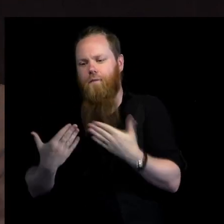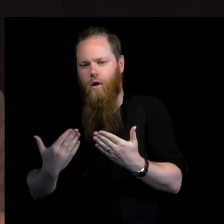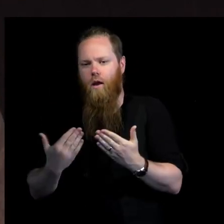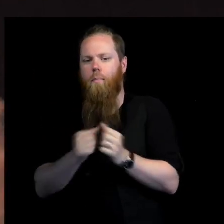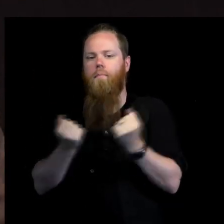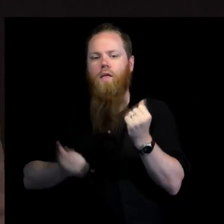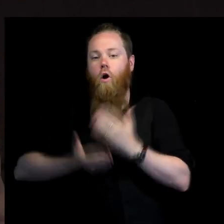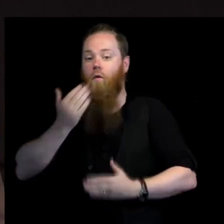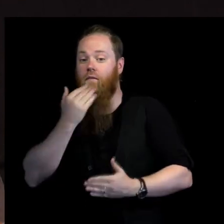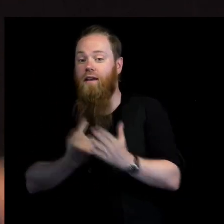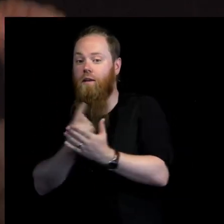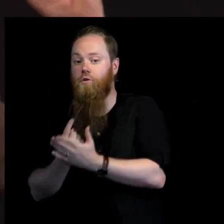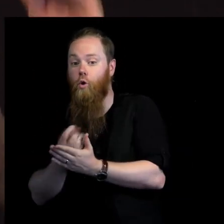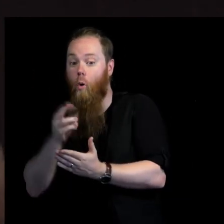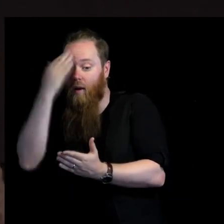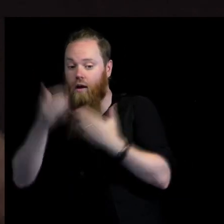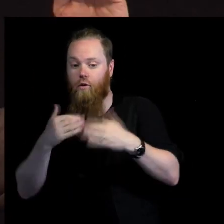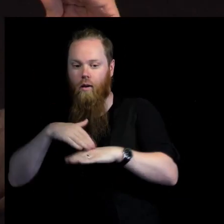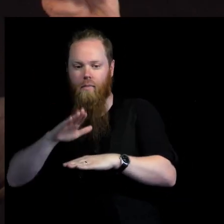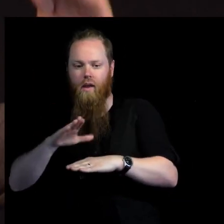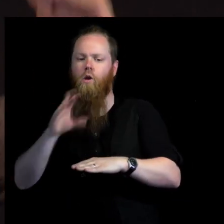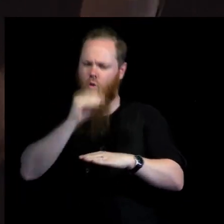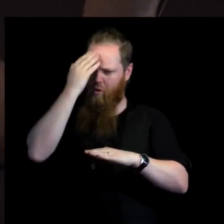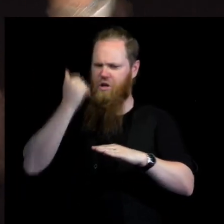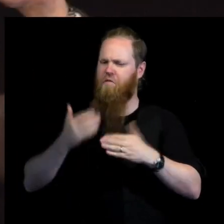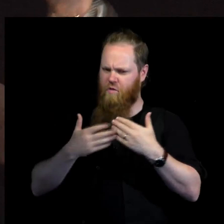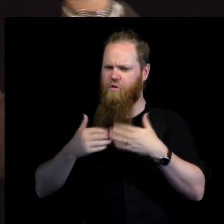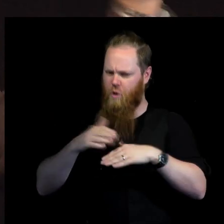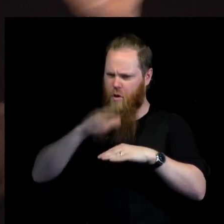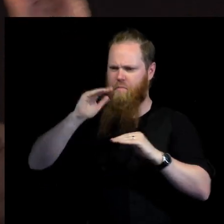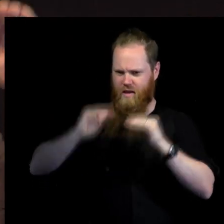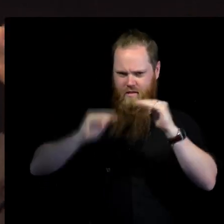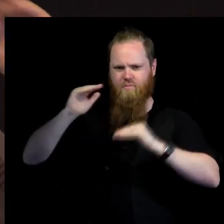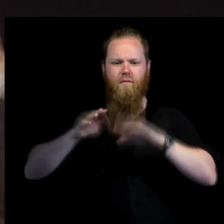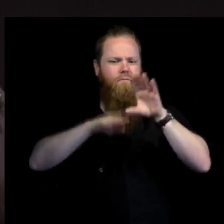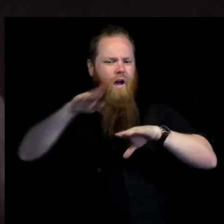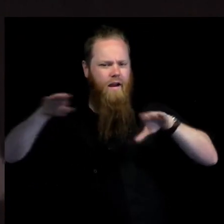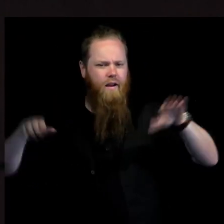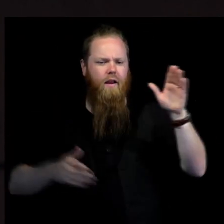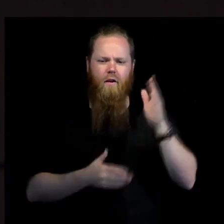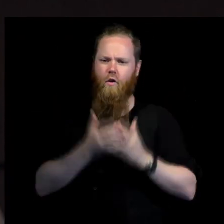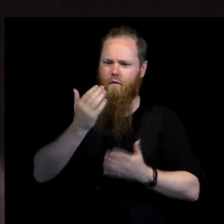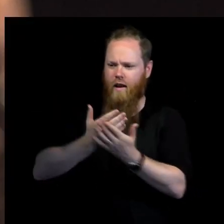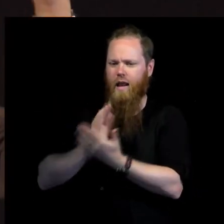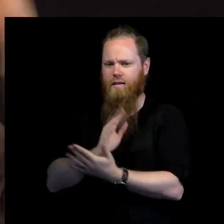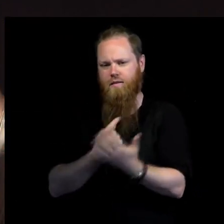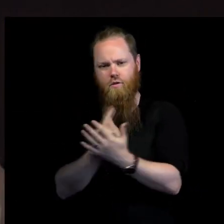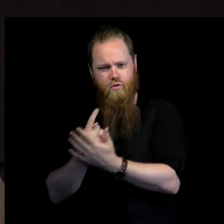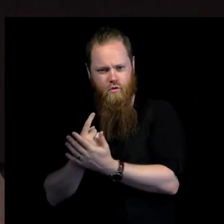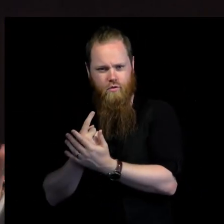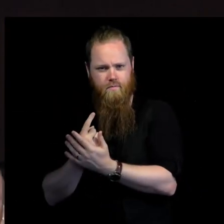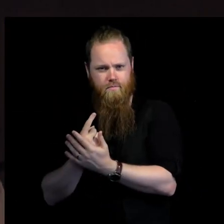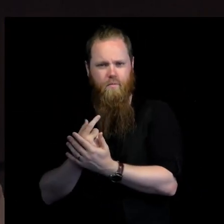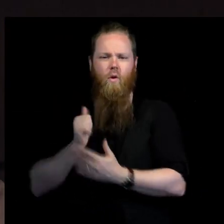national structures, you would be able to position yourself at different levels in your national implementation. So it only